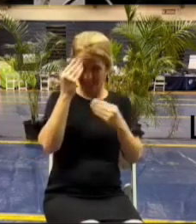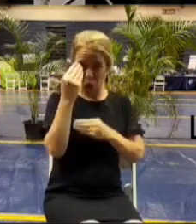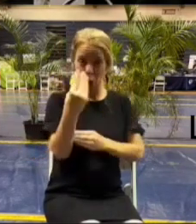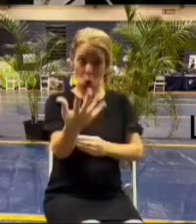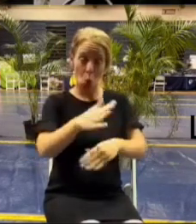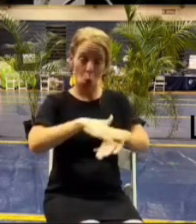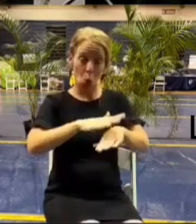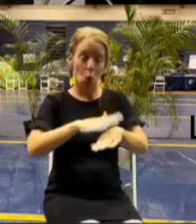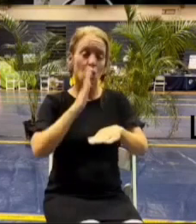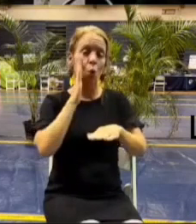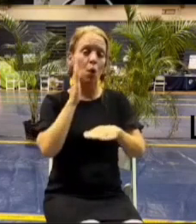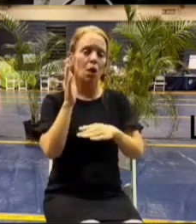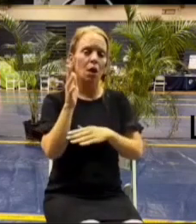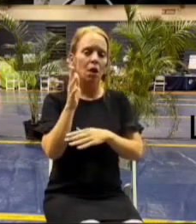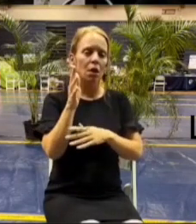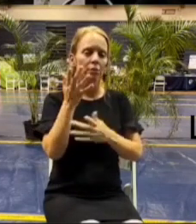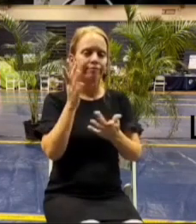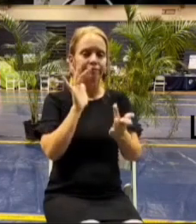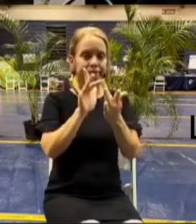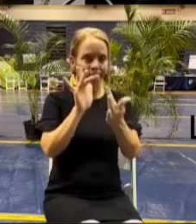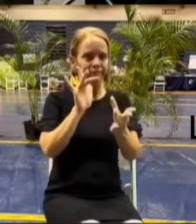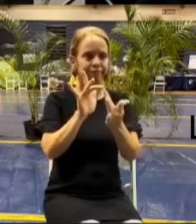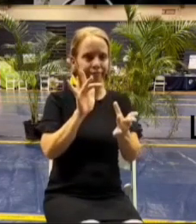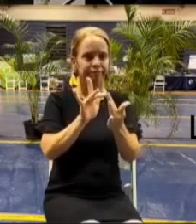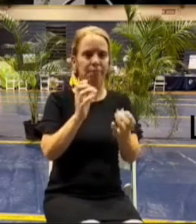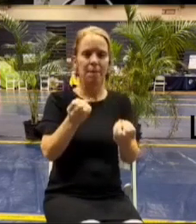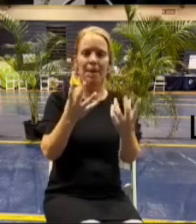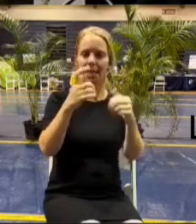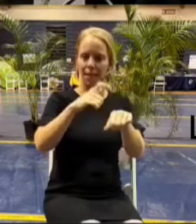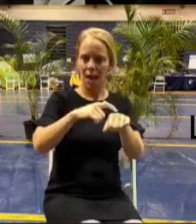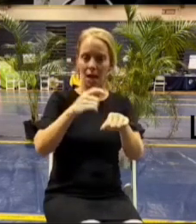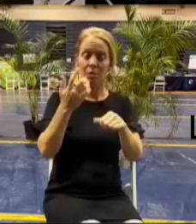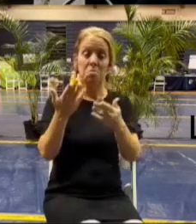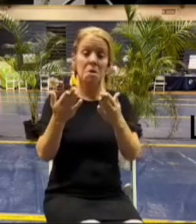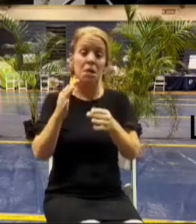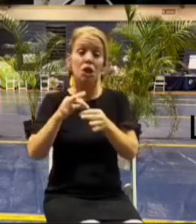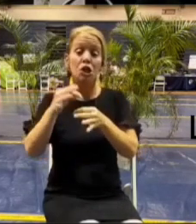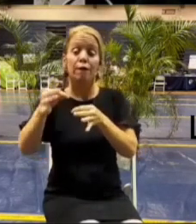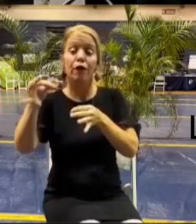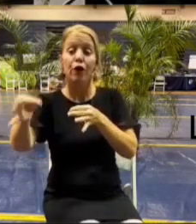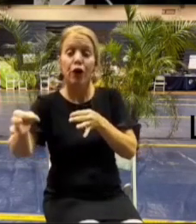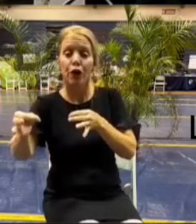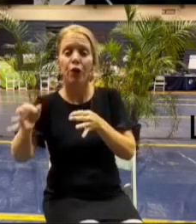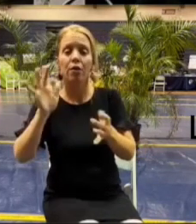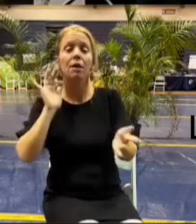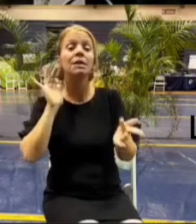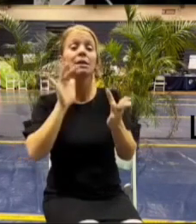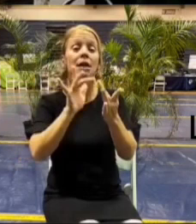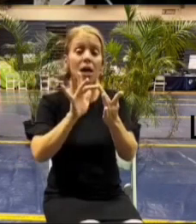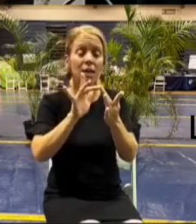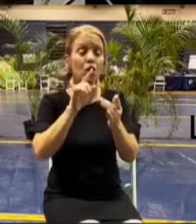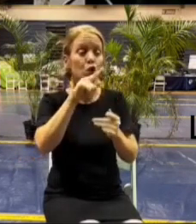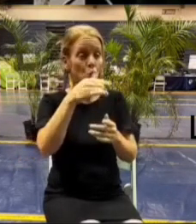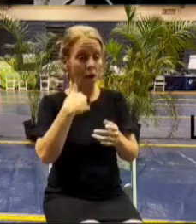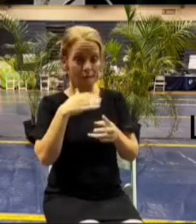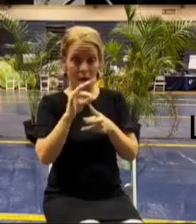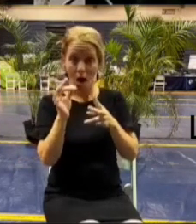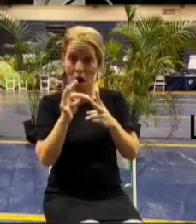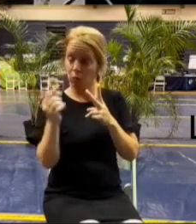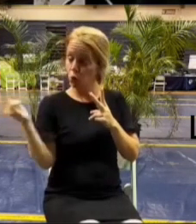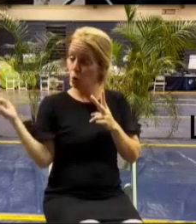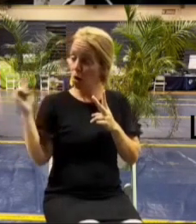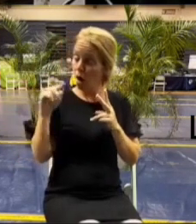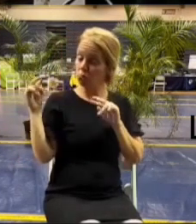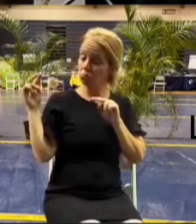times if you have a deferred property and throughout all of those contacts all those touch points you're going to have options to come out to the property